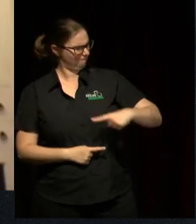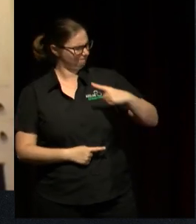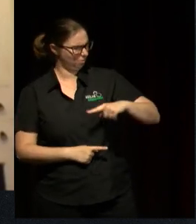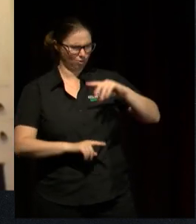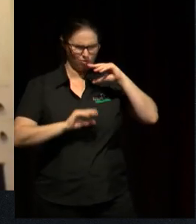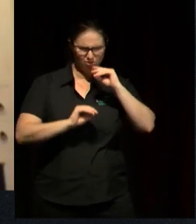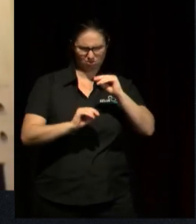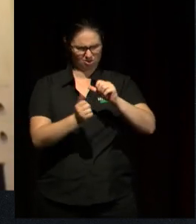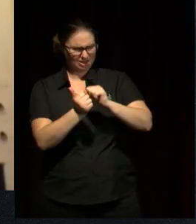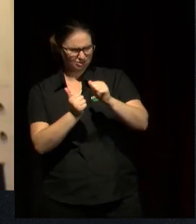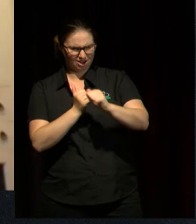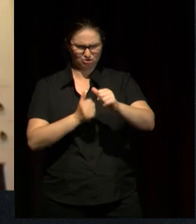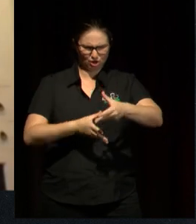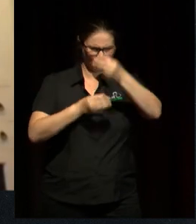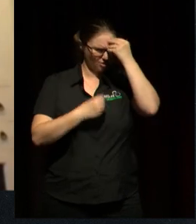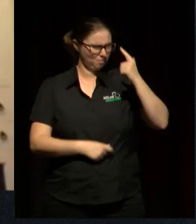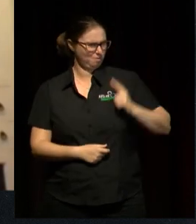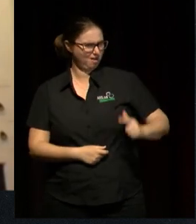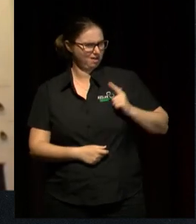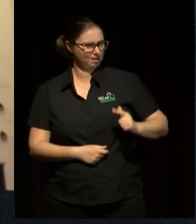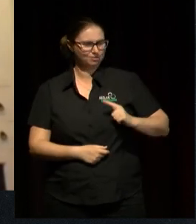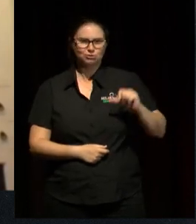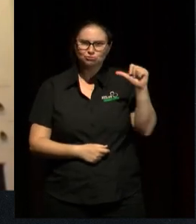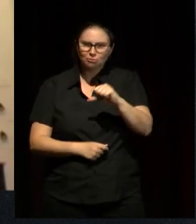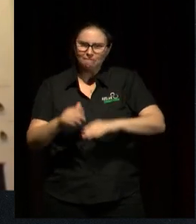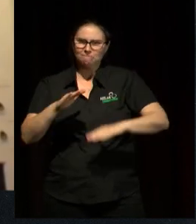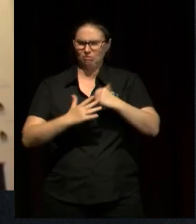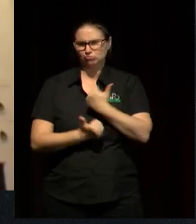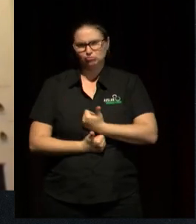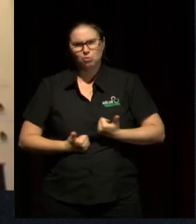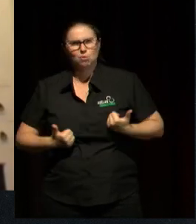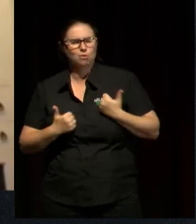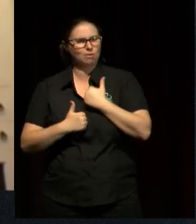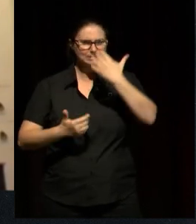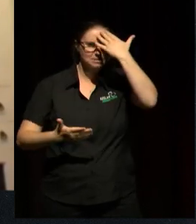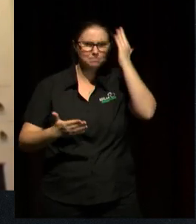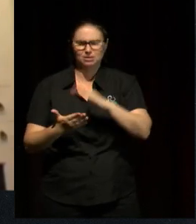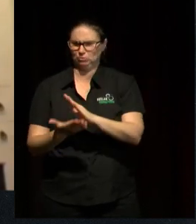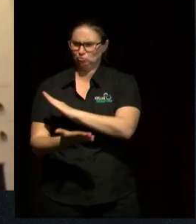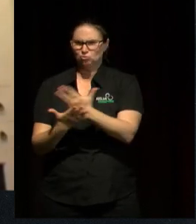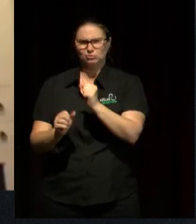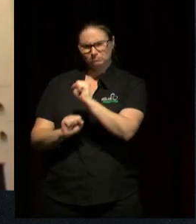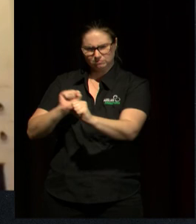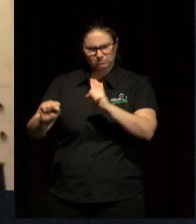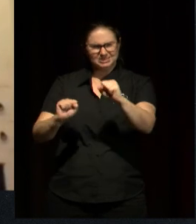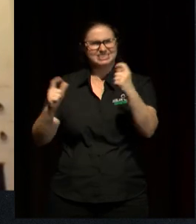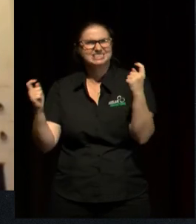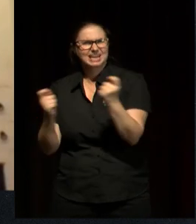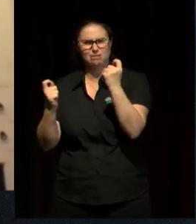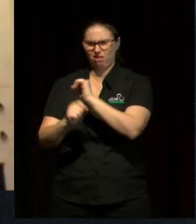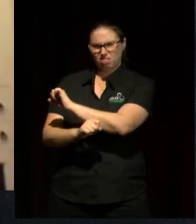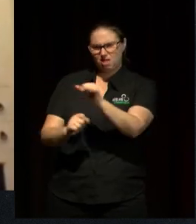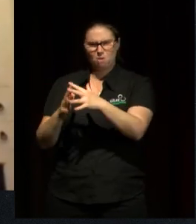joyful, all-encompassing experience that celebrates who every single child is in a room.